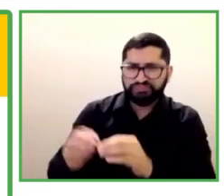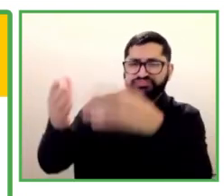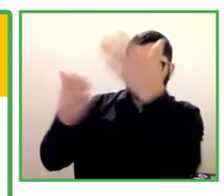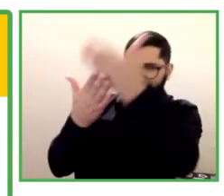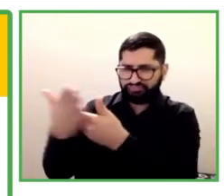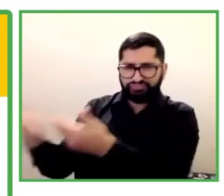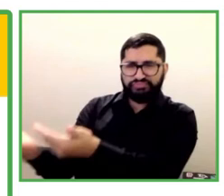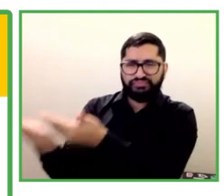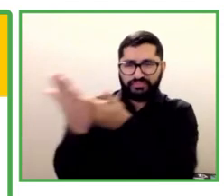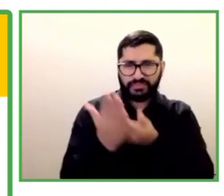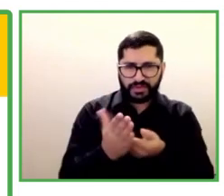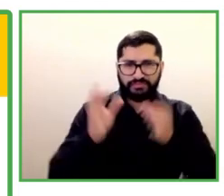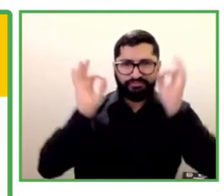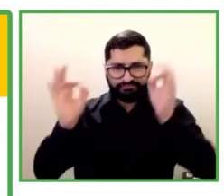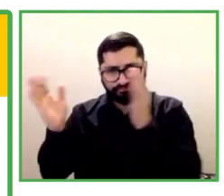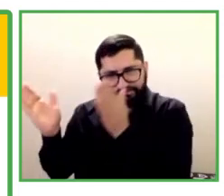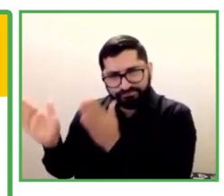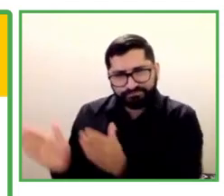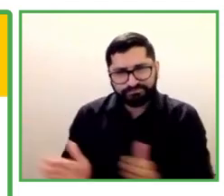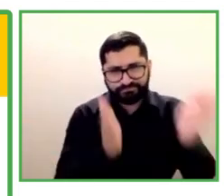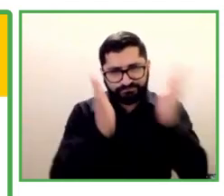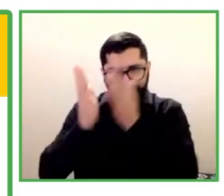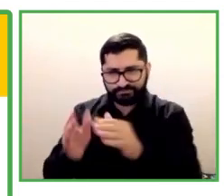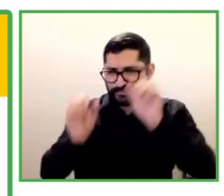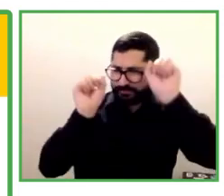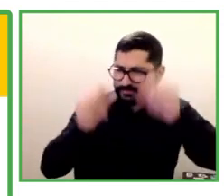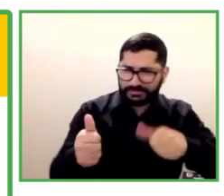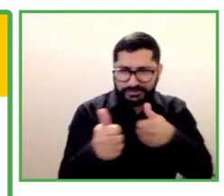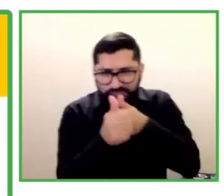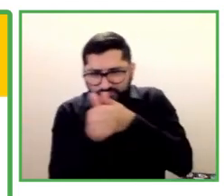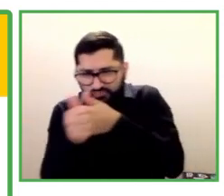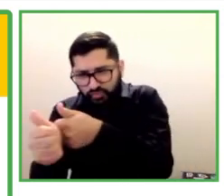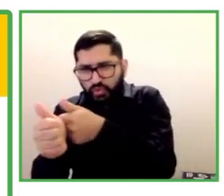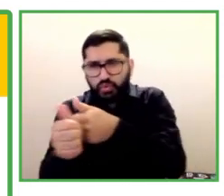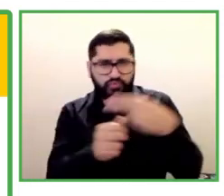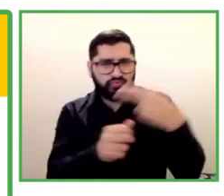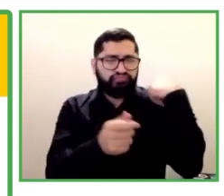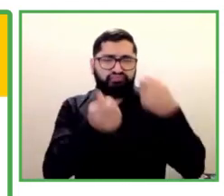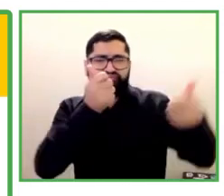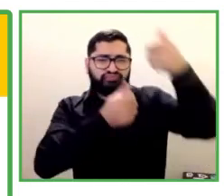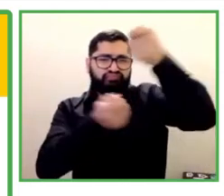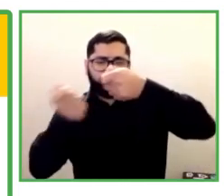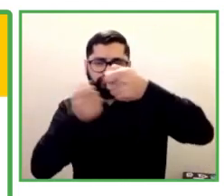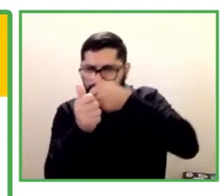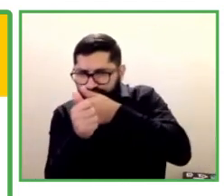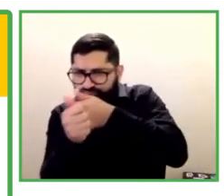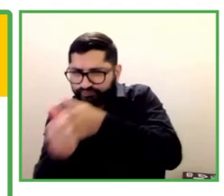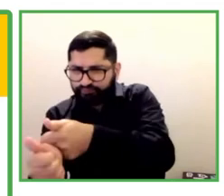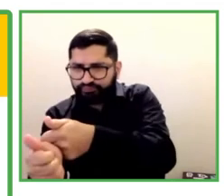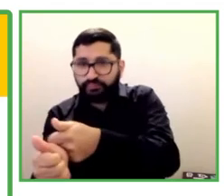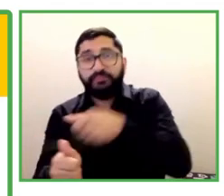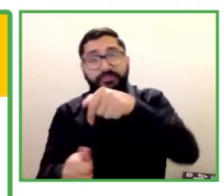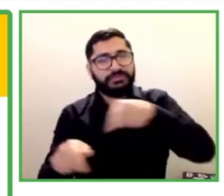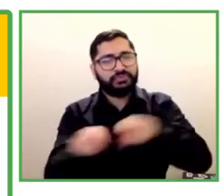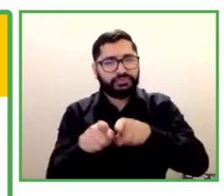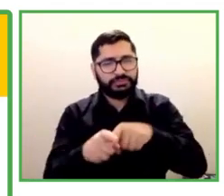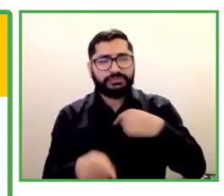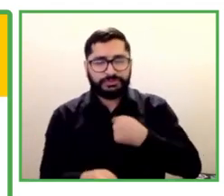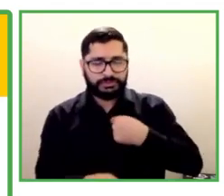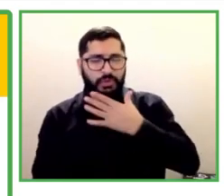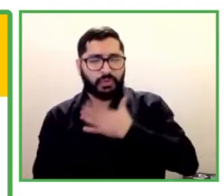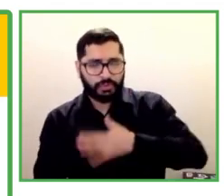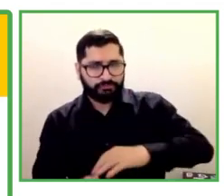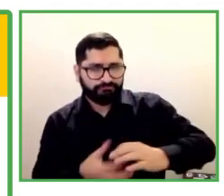The kind of partner we want is preferably in a country where there's a member of Business Disability Business Network, who's